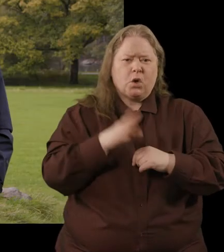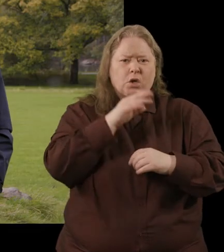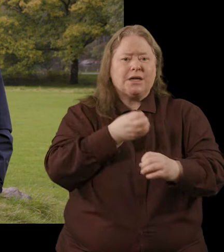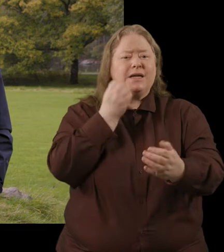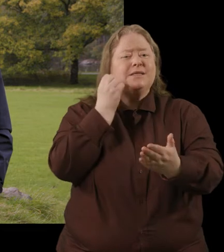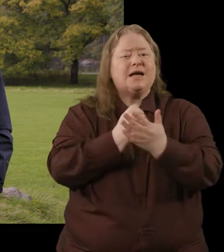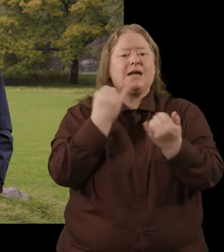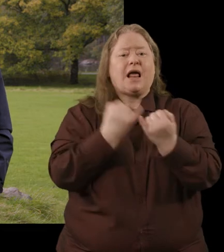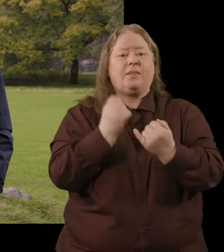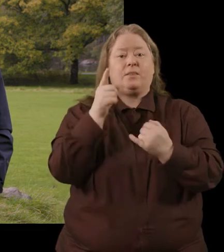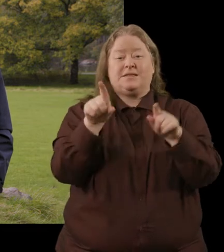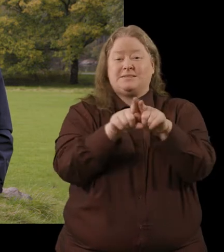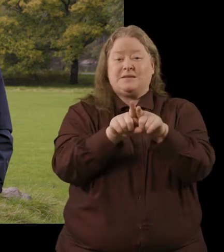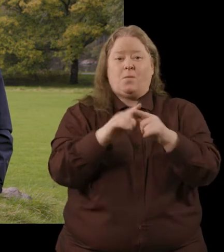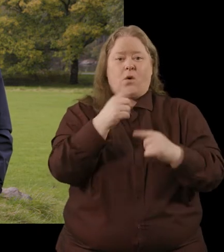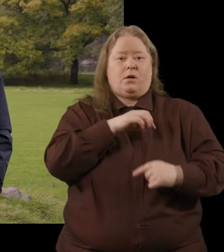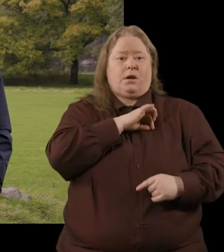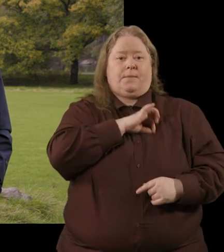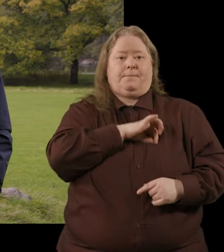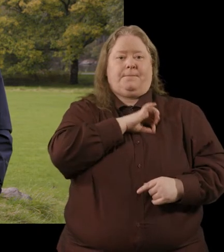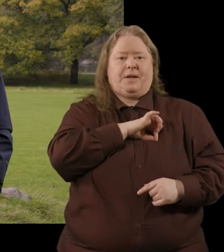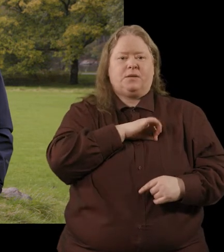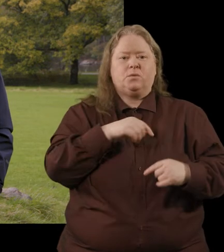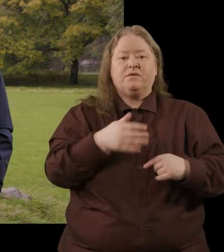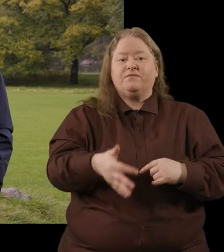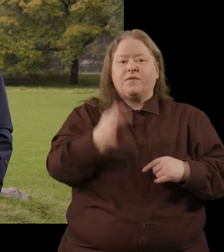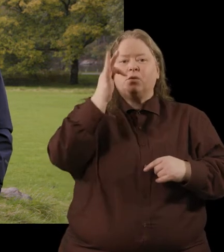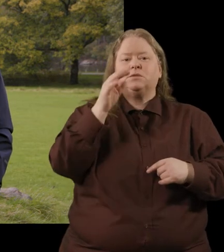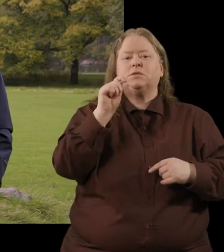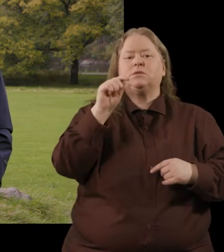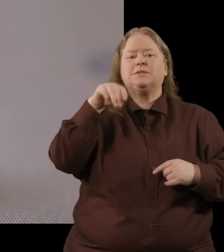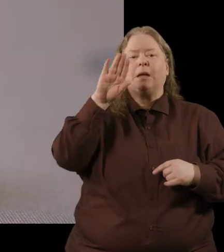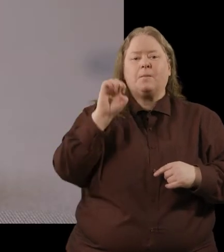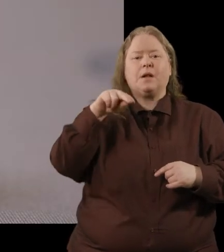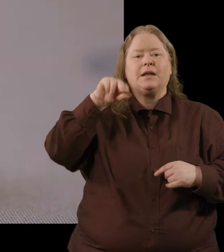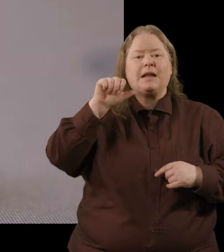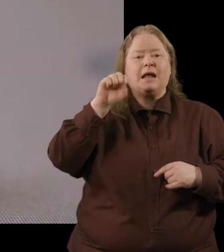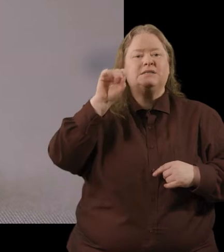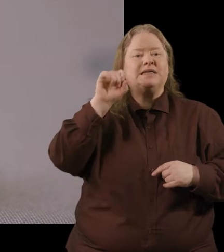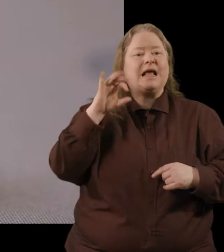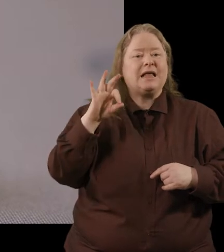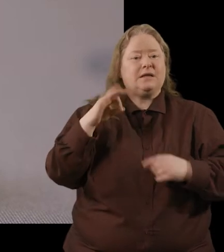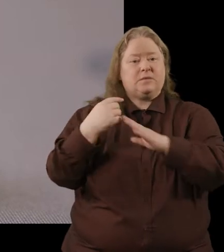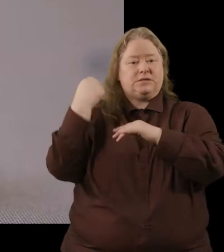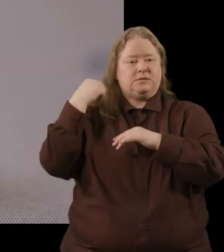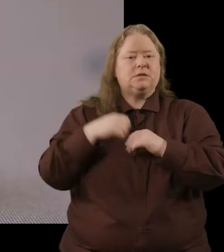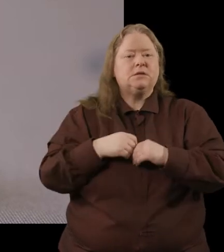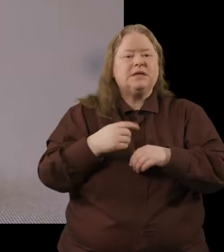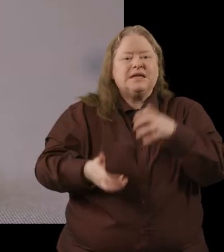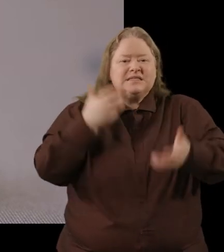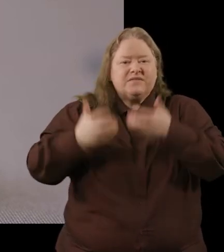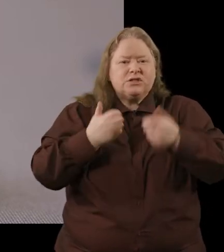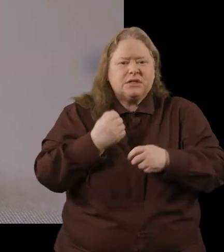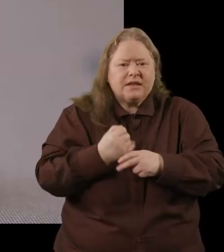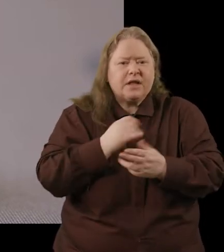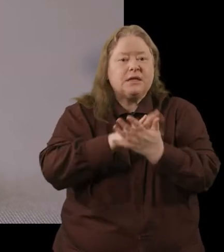looks exactly like the one on a pin which was found at Temple Neskellig behind us here in an excavation in the